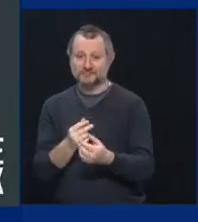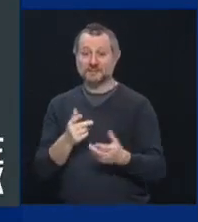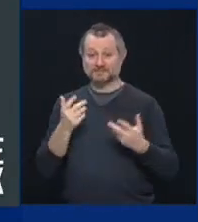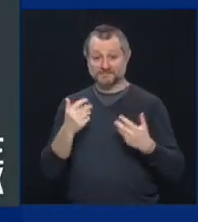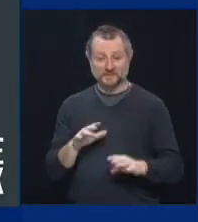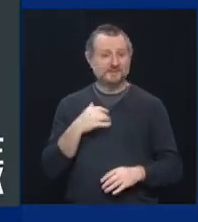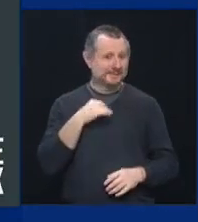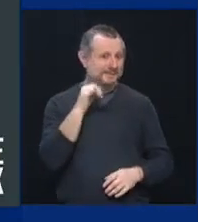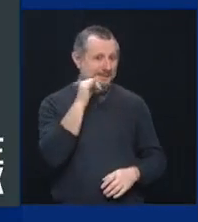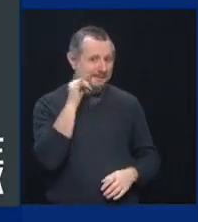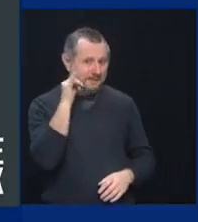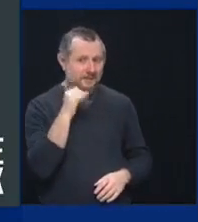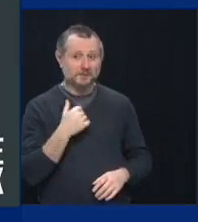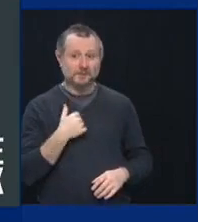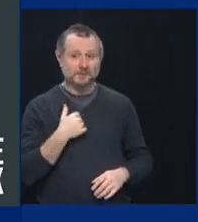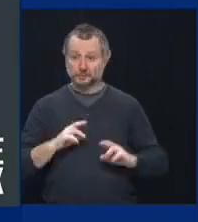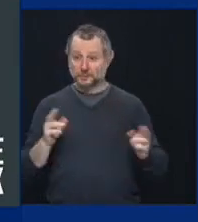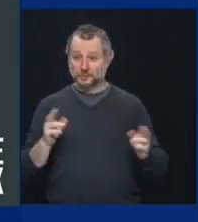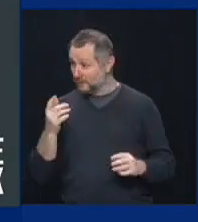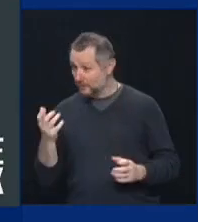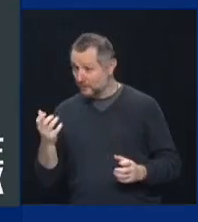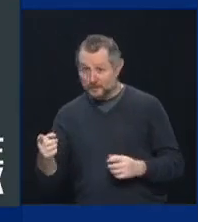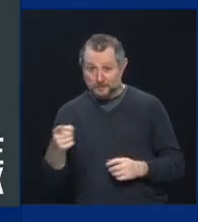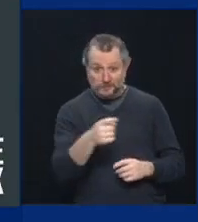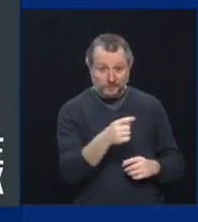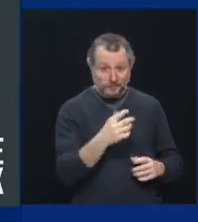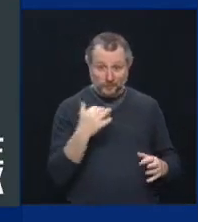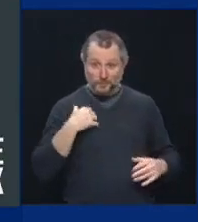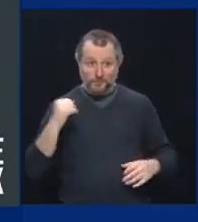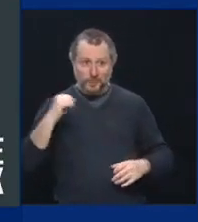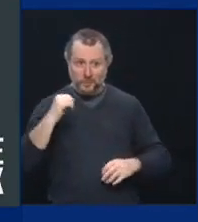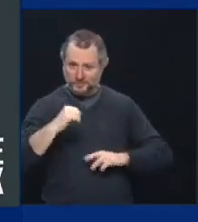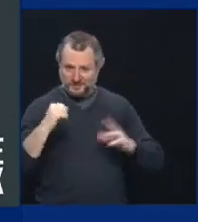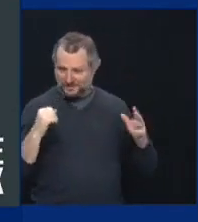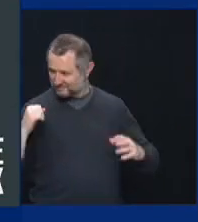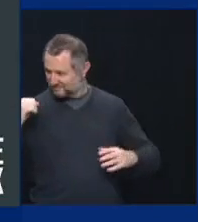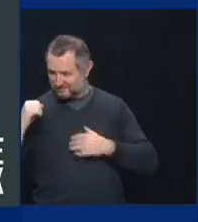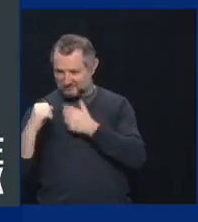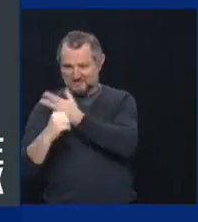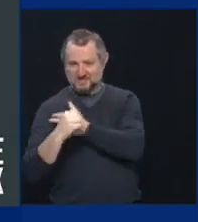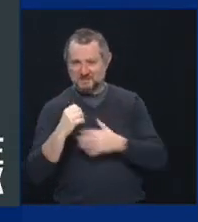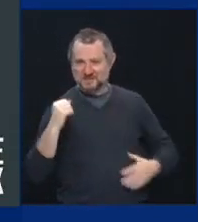Want to arm wrestle? What do you have? I'm ready. All